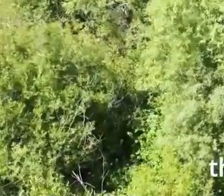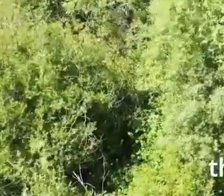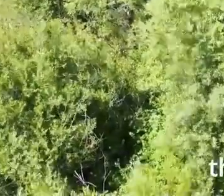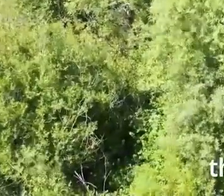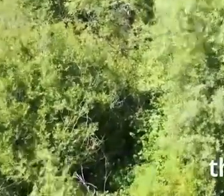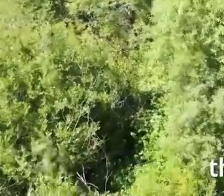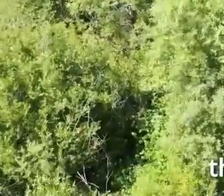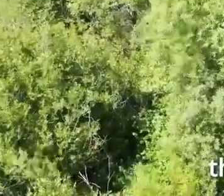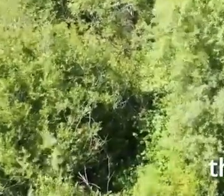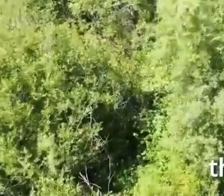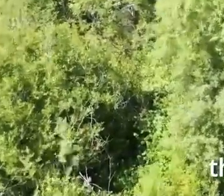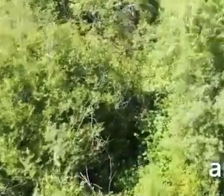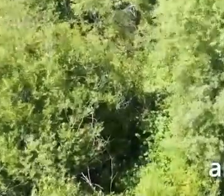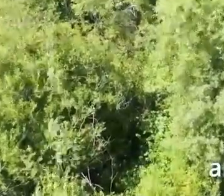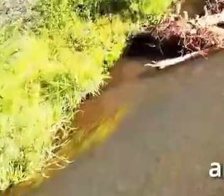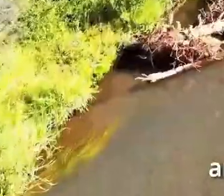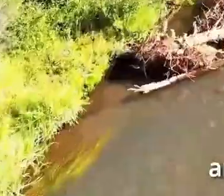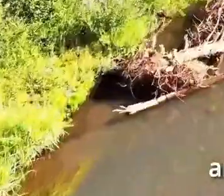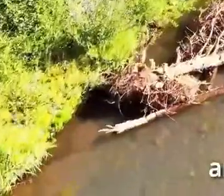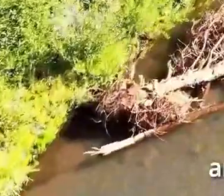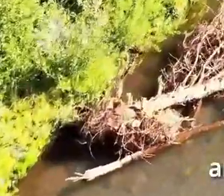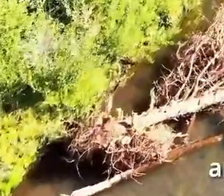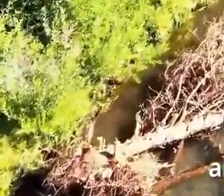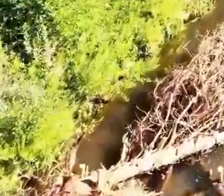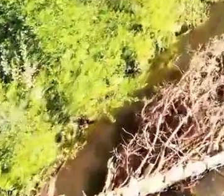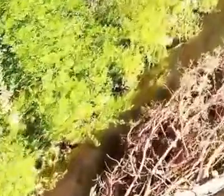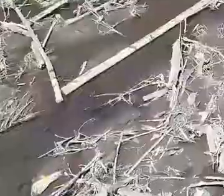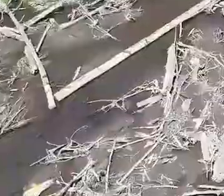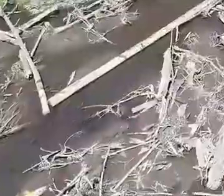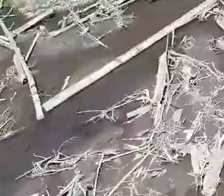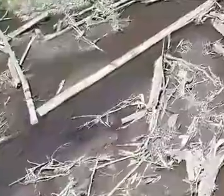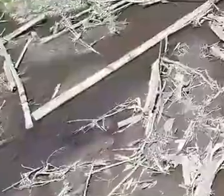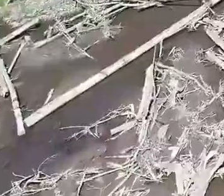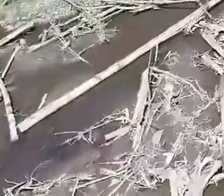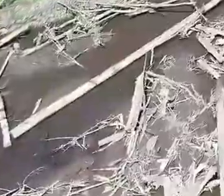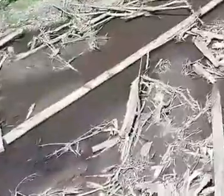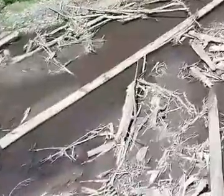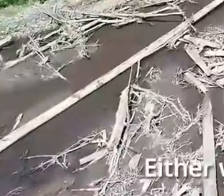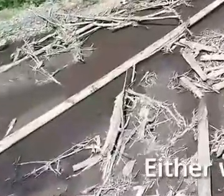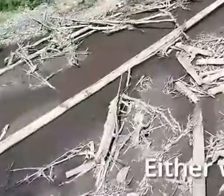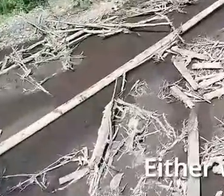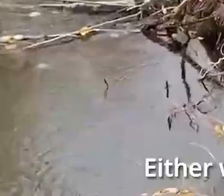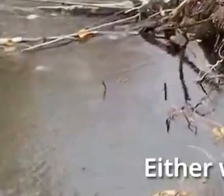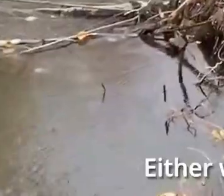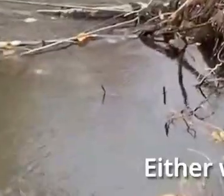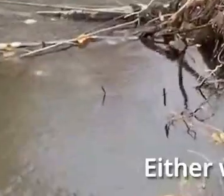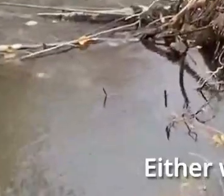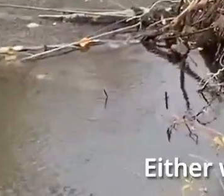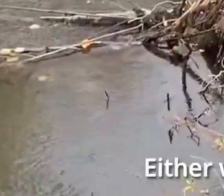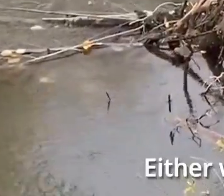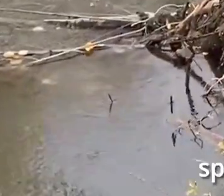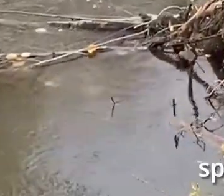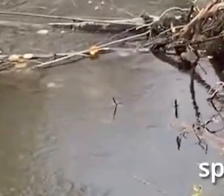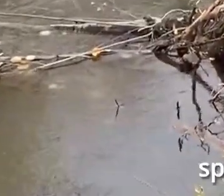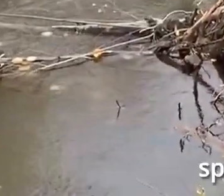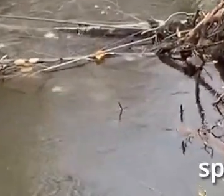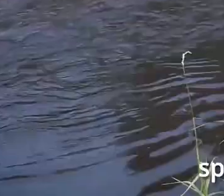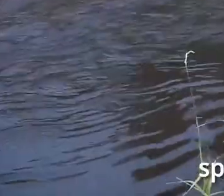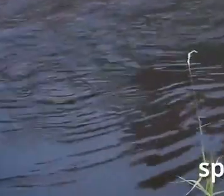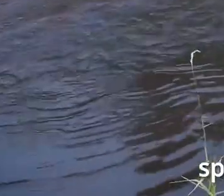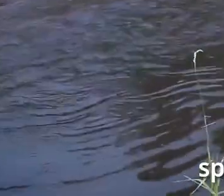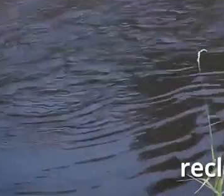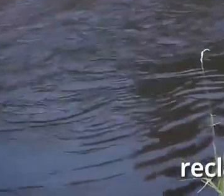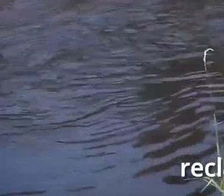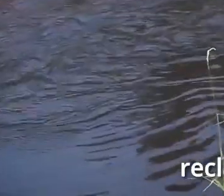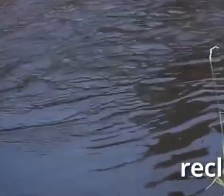that help slow water flow and create side channels. Either way, we're able to provide the space needed